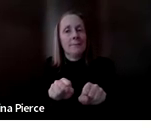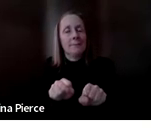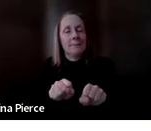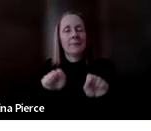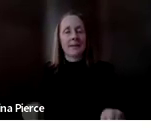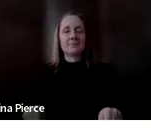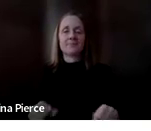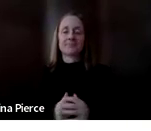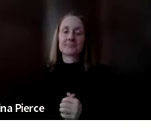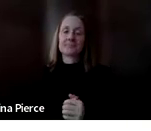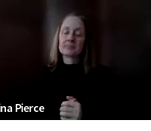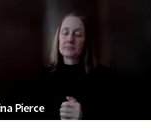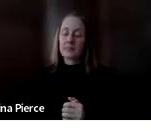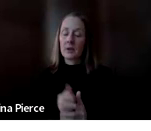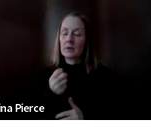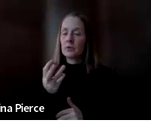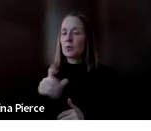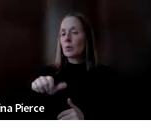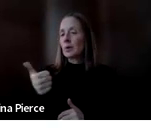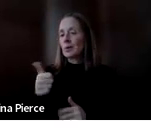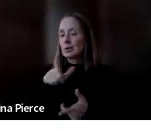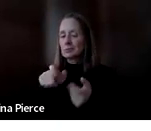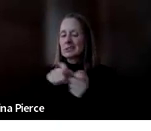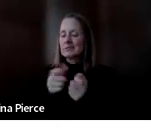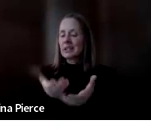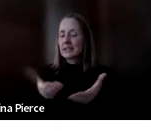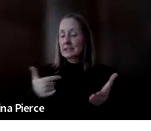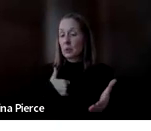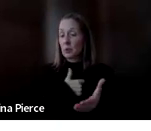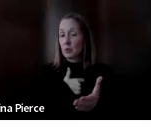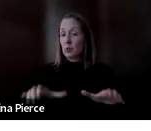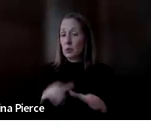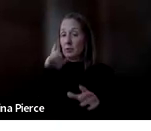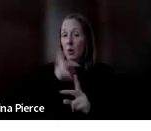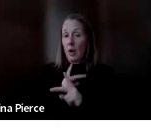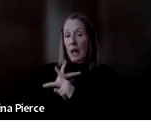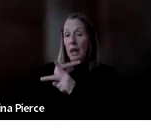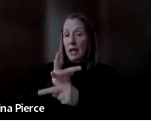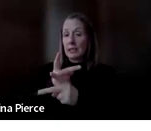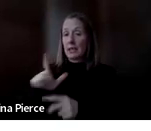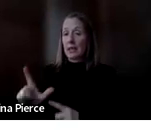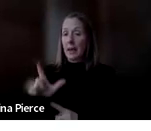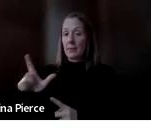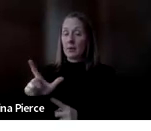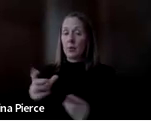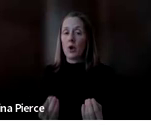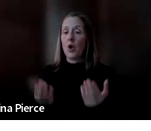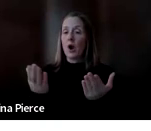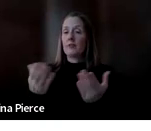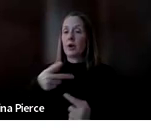So a few other specific things that we do in our lending library. We do offer POD books.